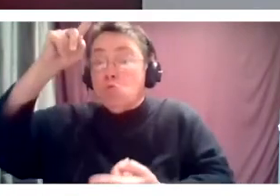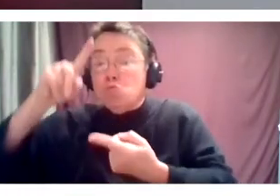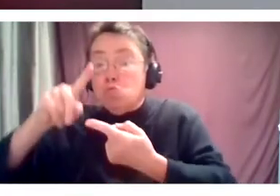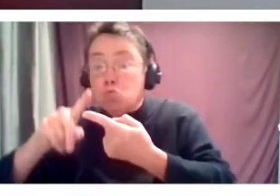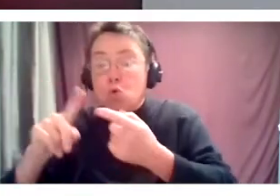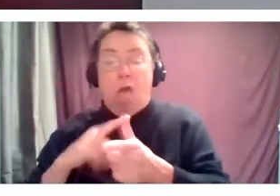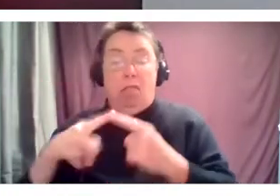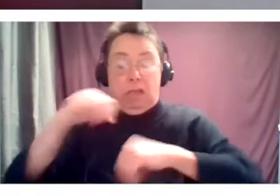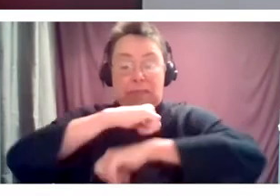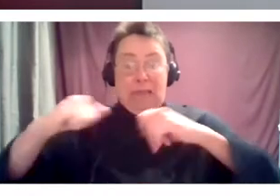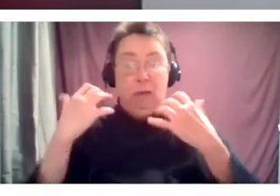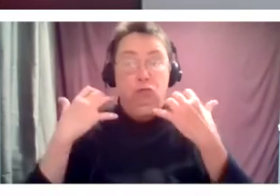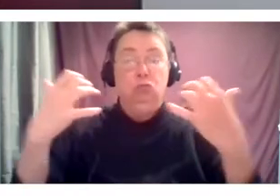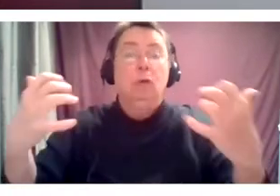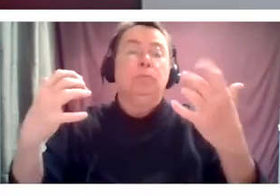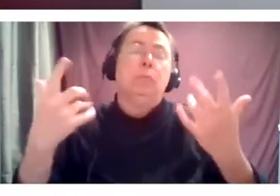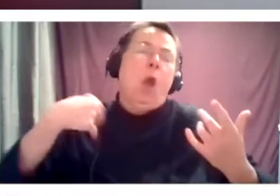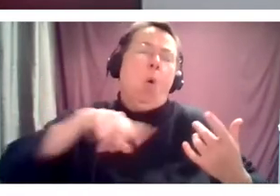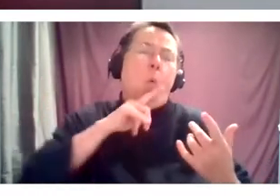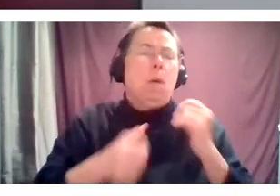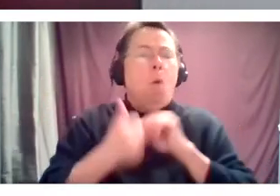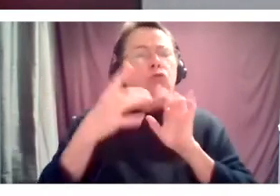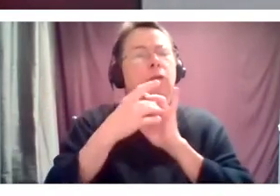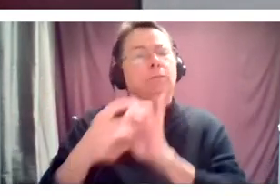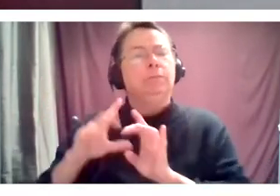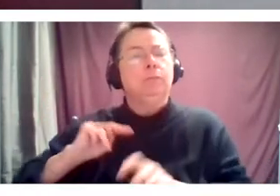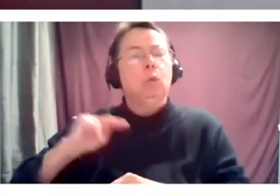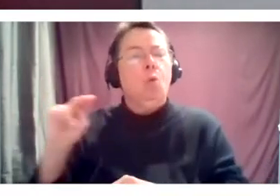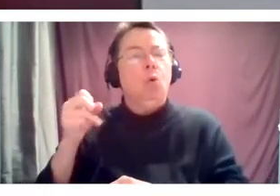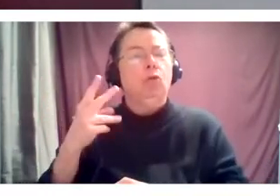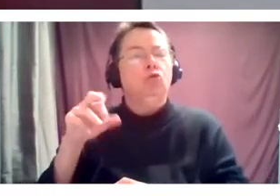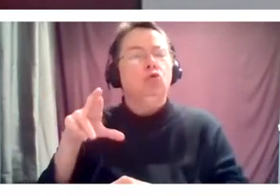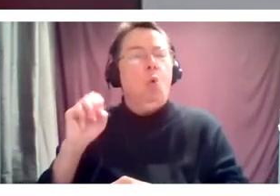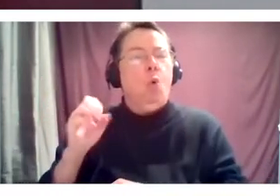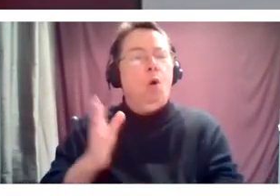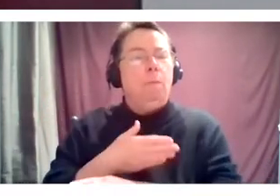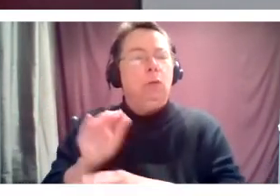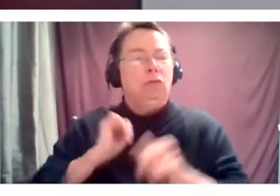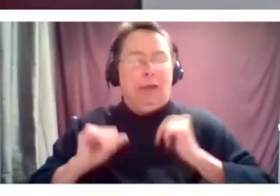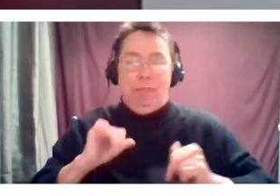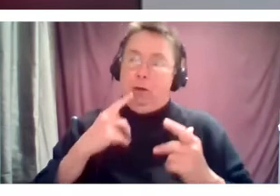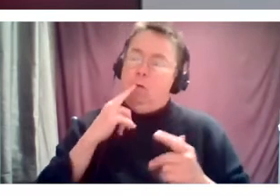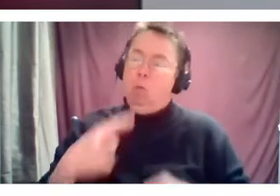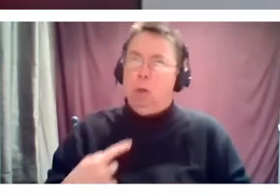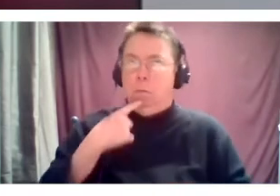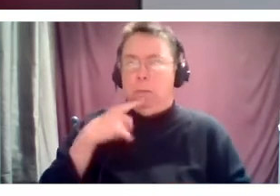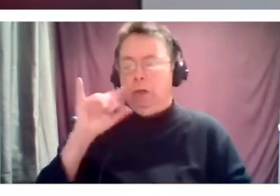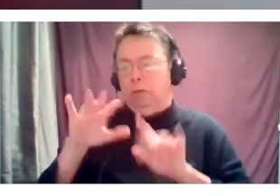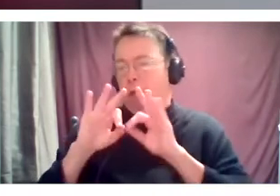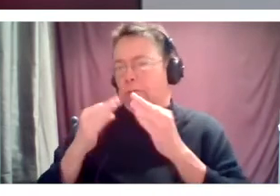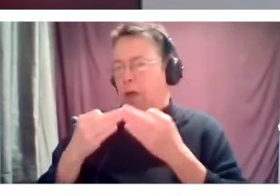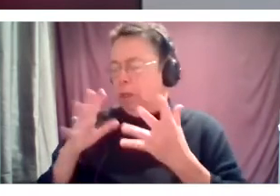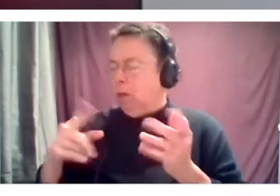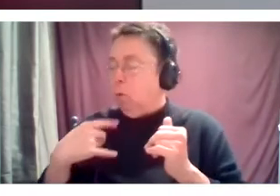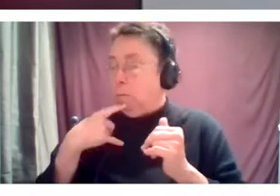as many of you might know, is the North Shore Music Theater, where we perform regularly. And we miss our North Shore family deeply, as we know they miss